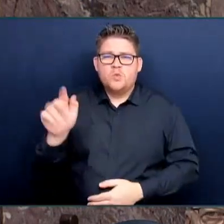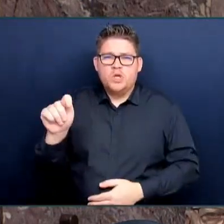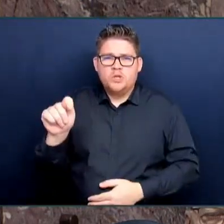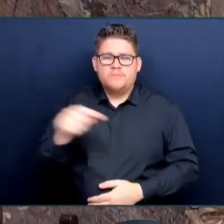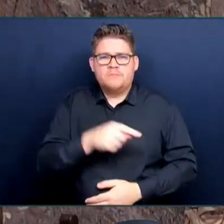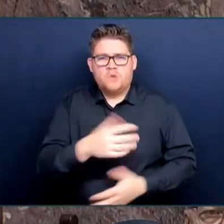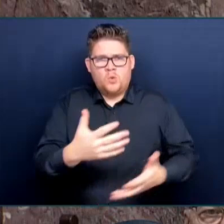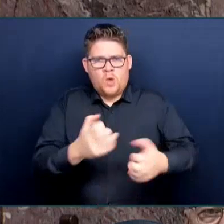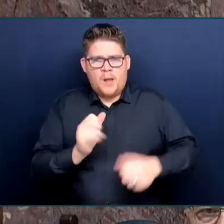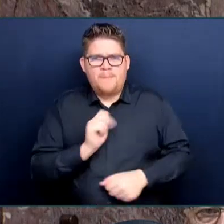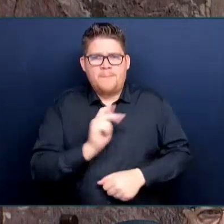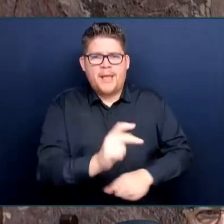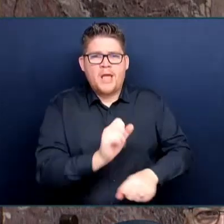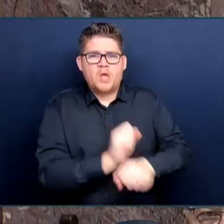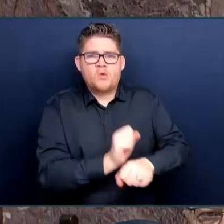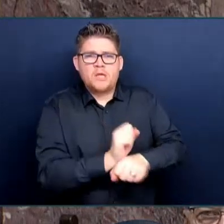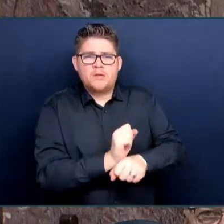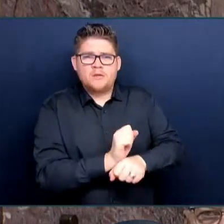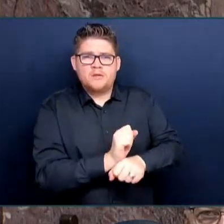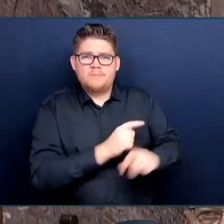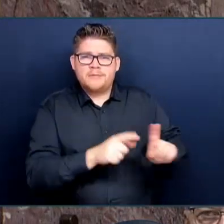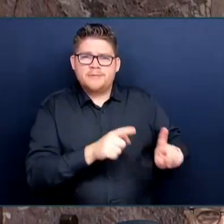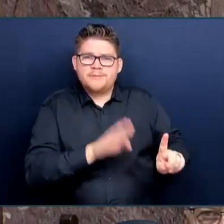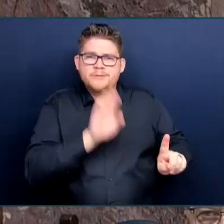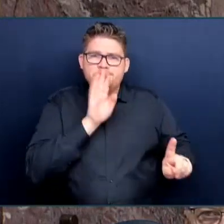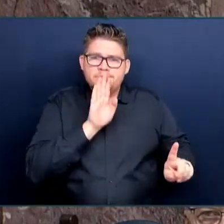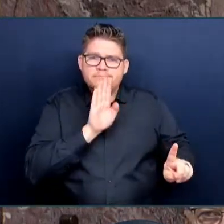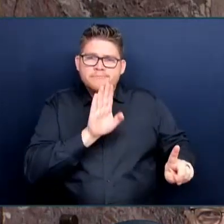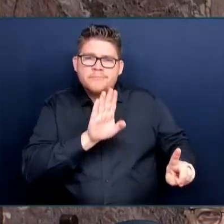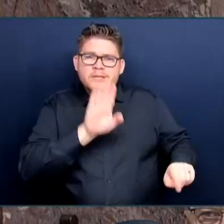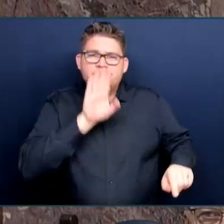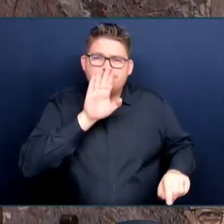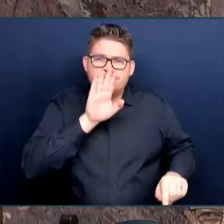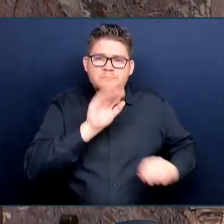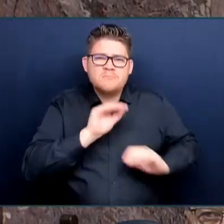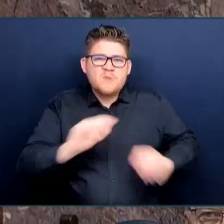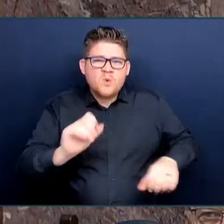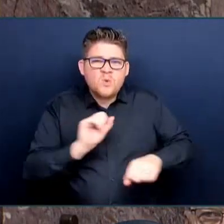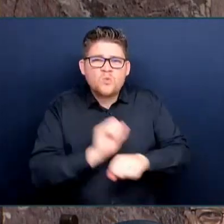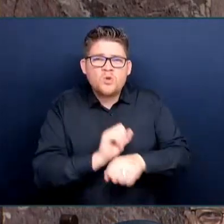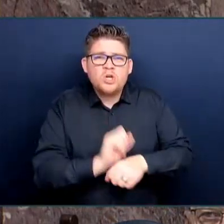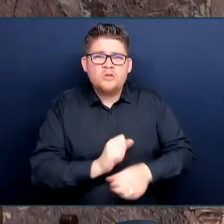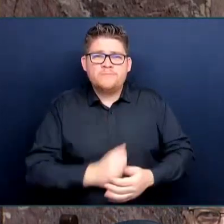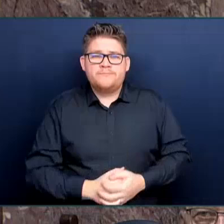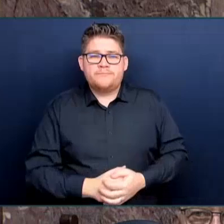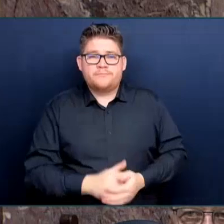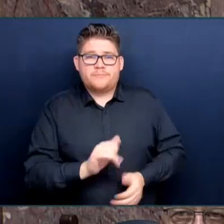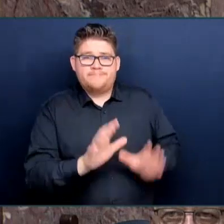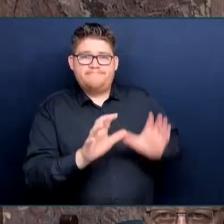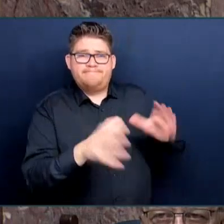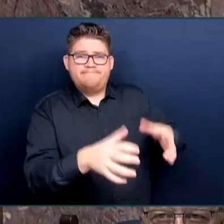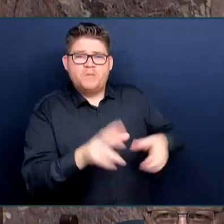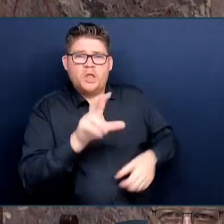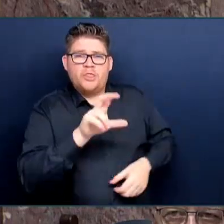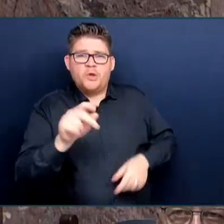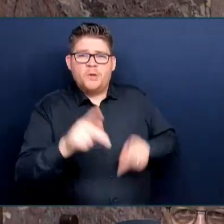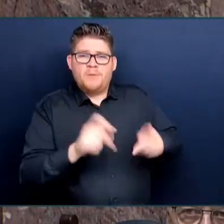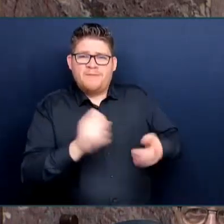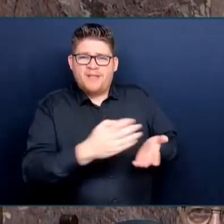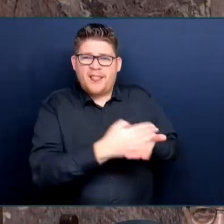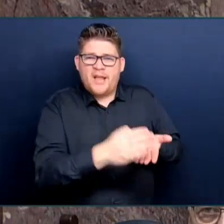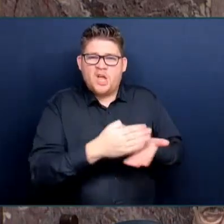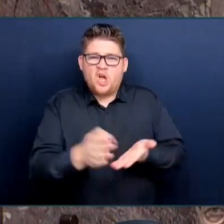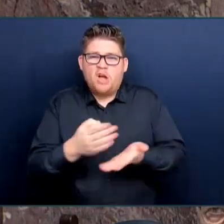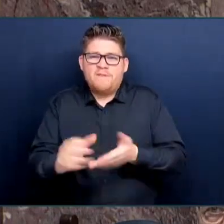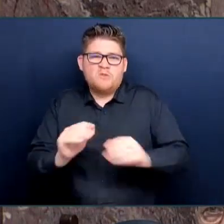she has no work and she's had to lay off her crew of 30 people. She says, and I quote, The permit delays are just